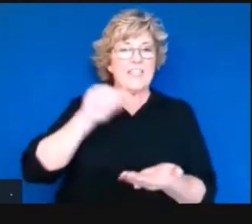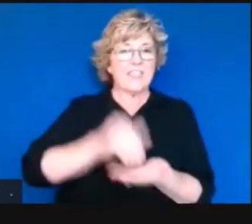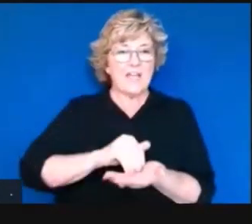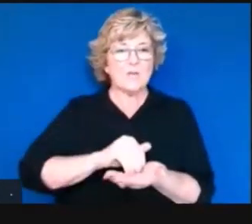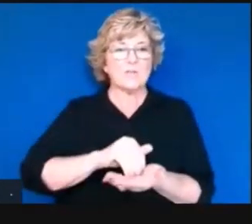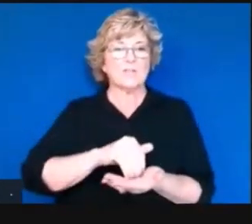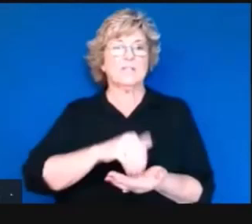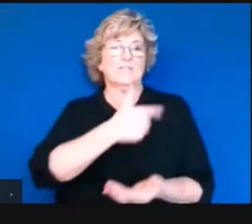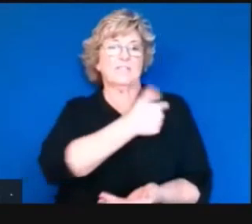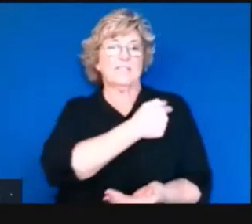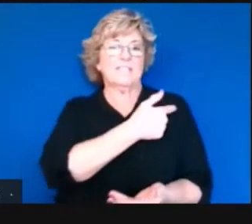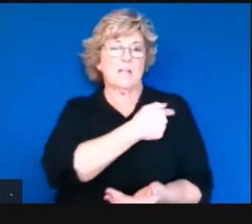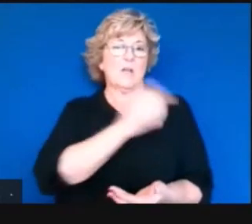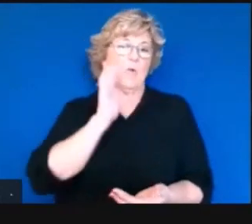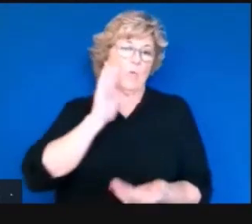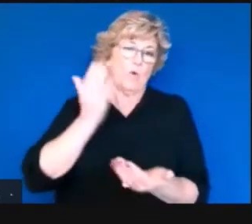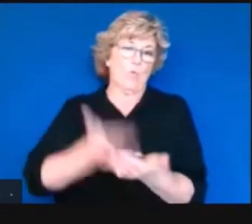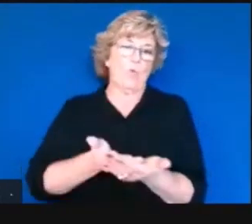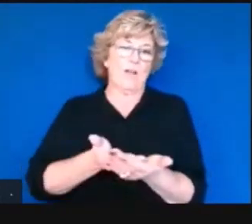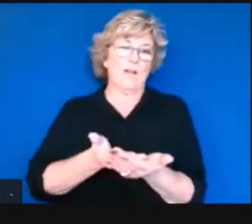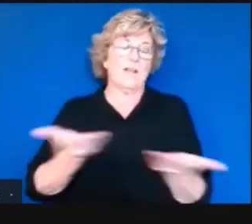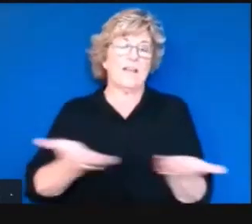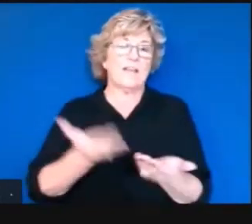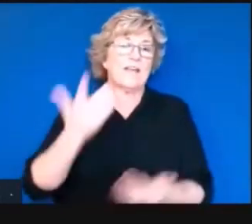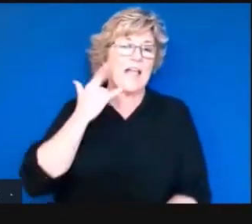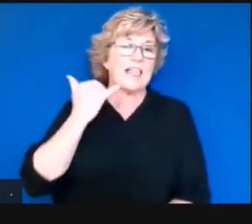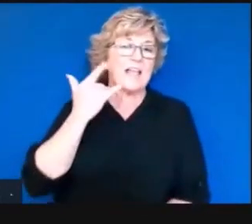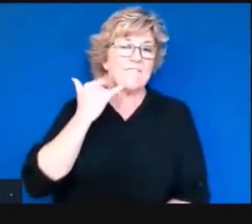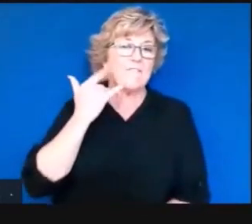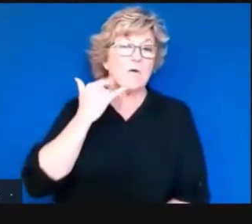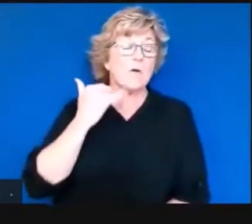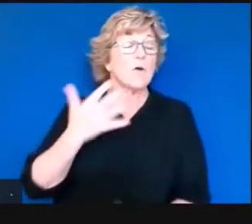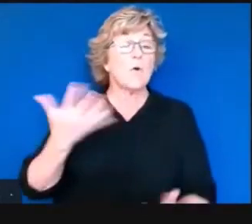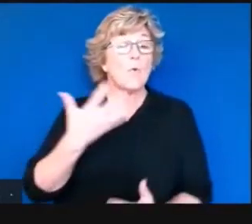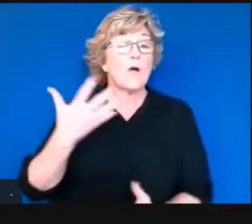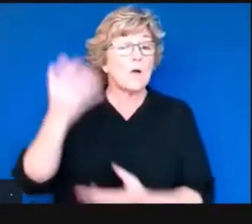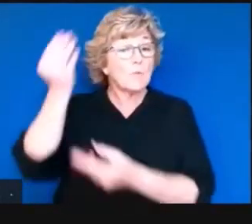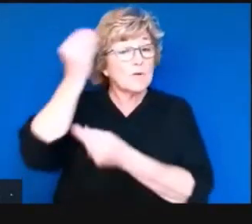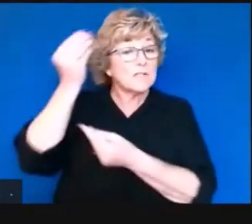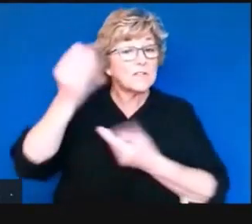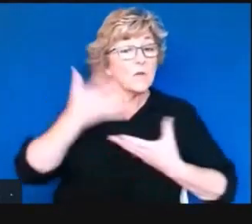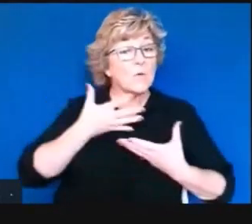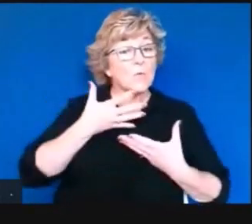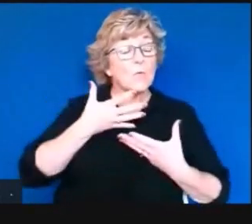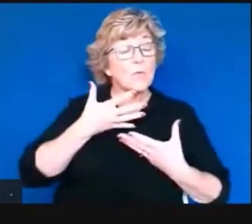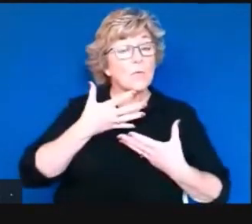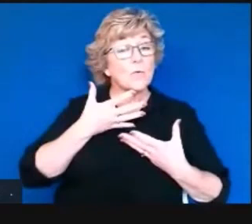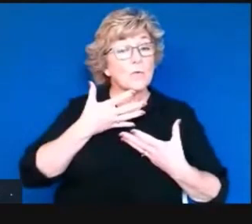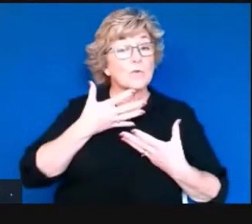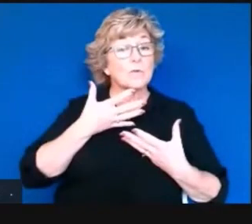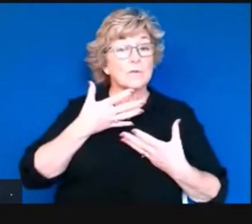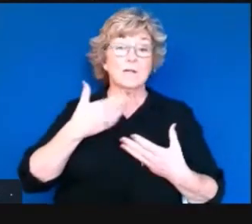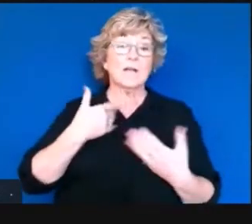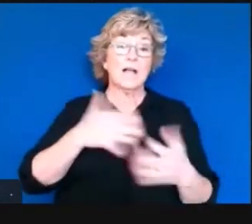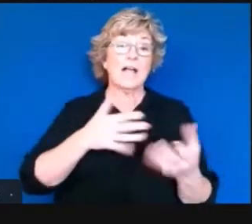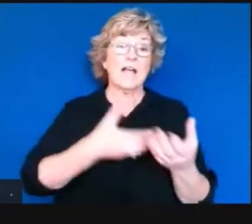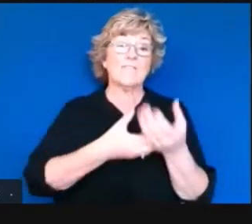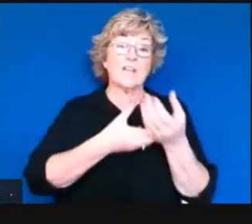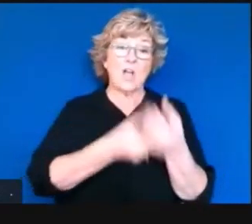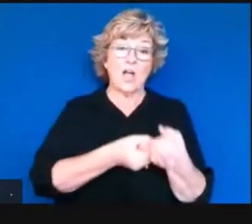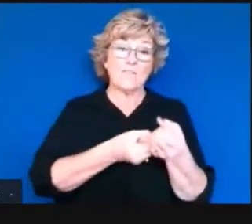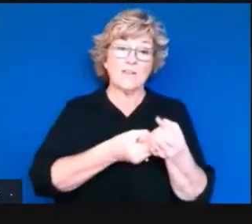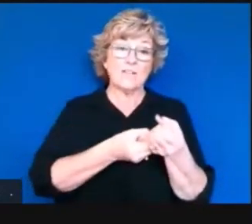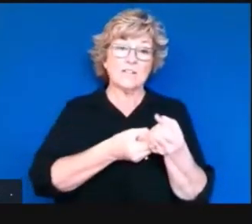will arrive in the state of California. And what we are told very clearly, and I have confidence in this based upon the